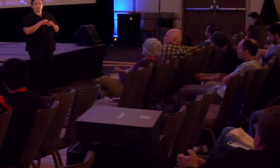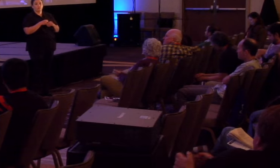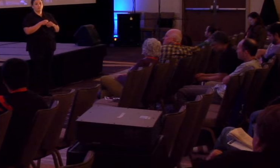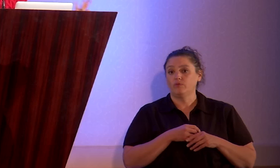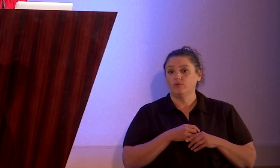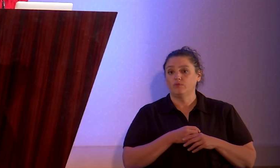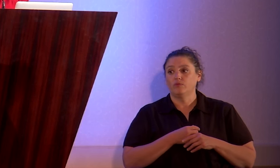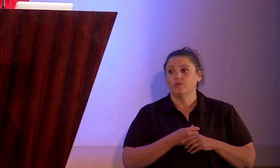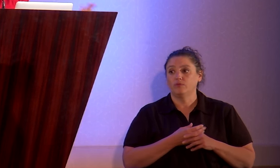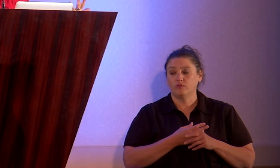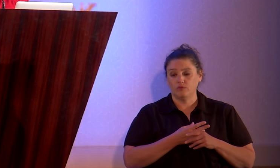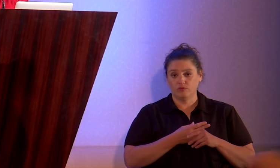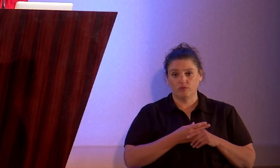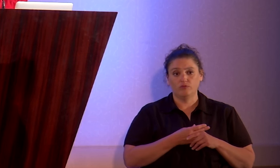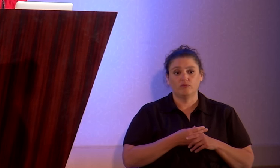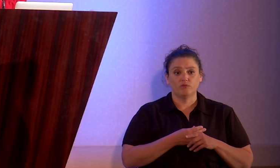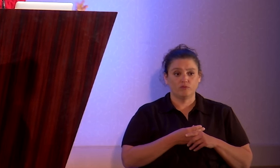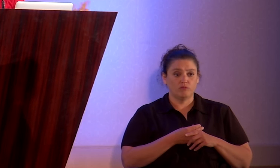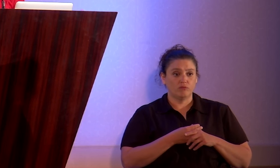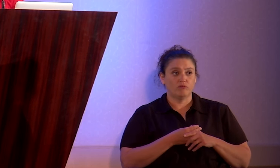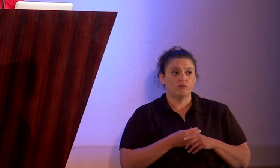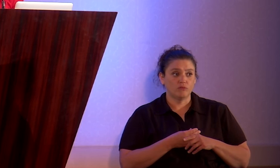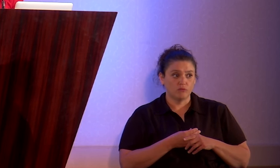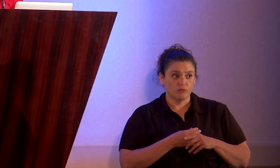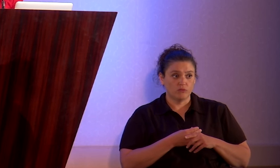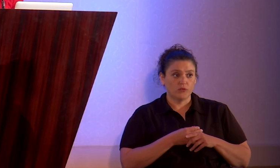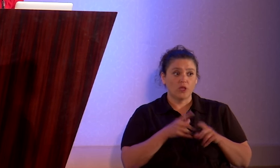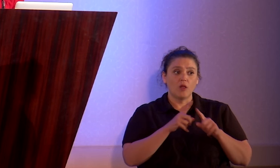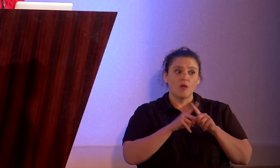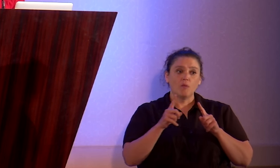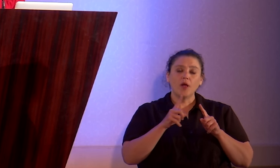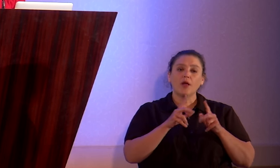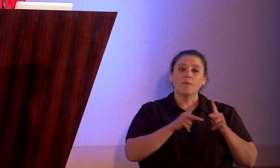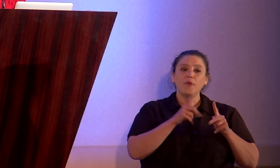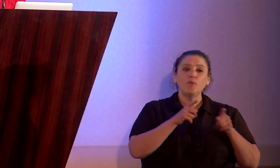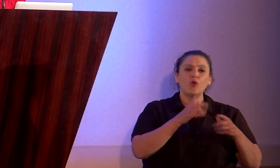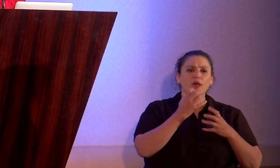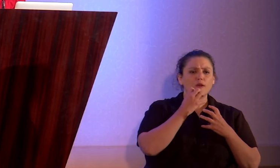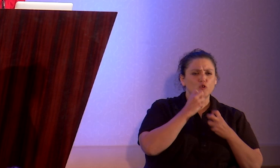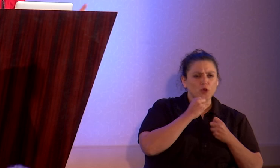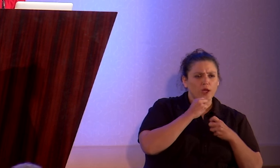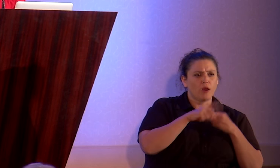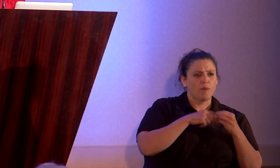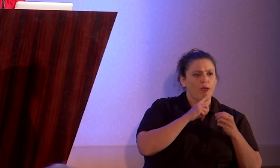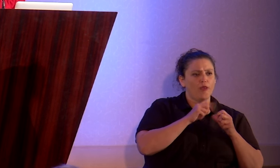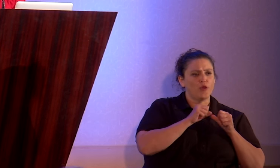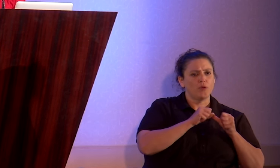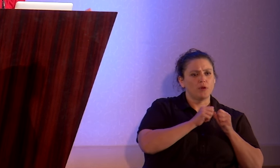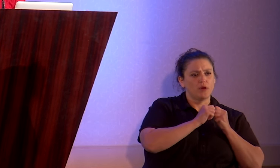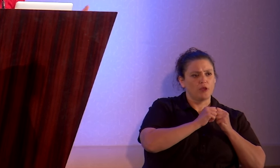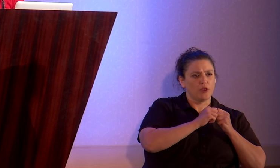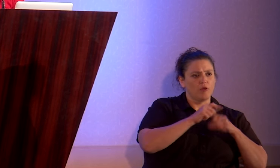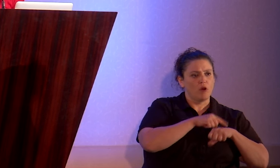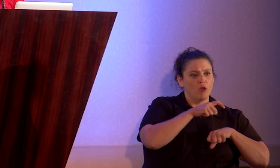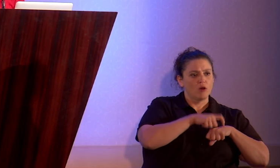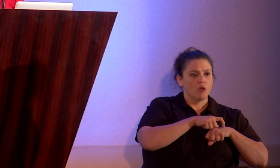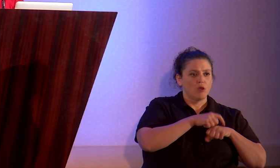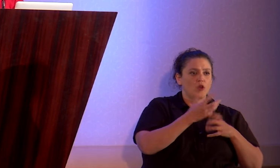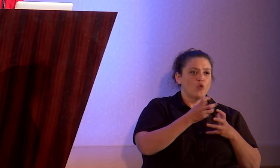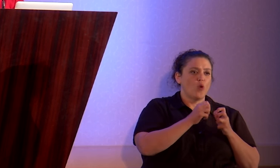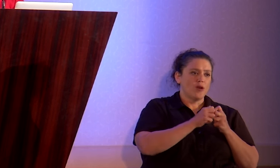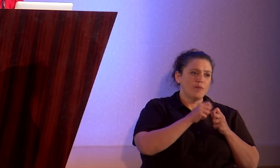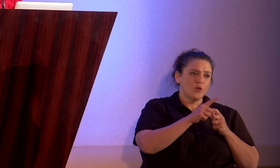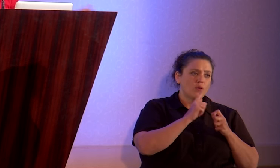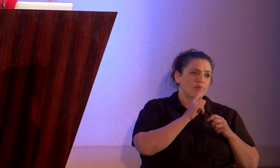But in your personal life, with people you care about and are in it with for the long haul, you probably want to, you know, be in it with them for the long